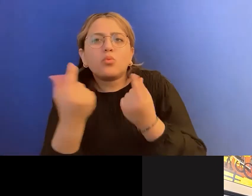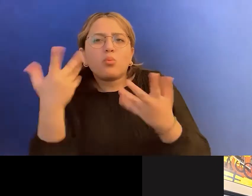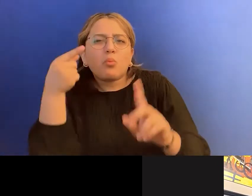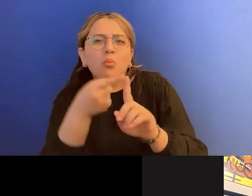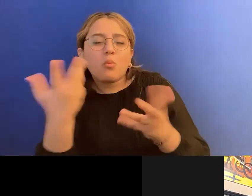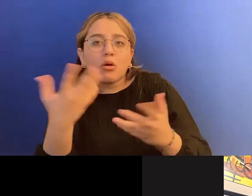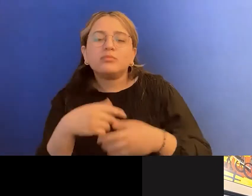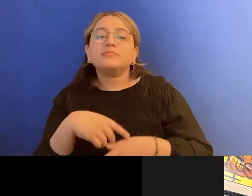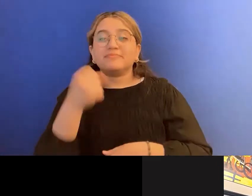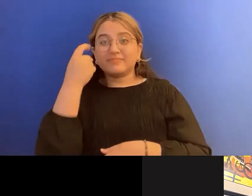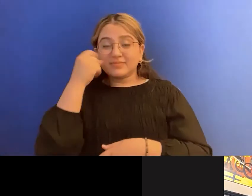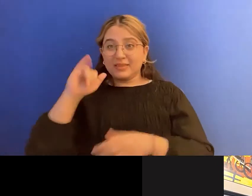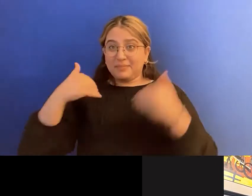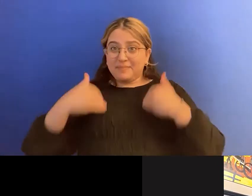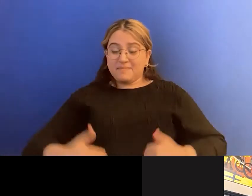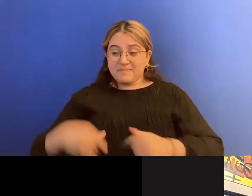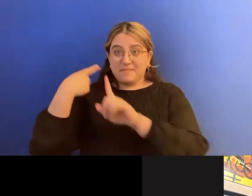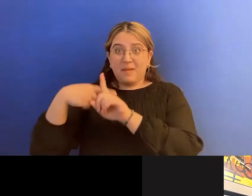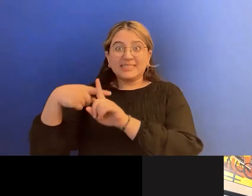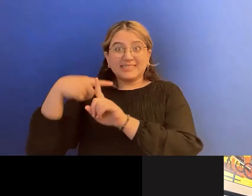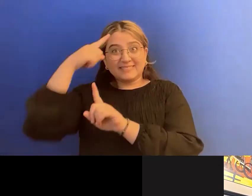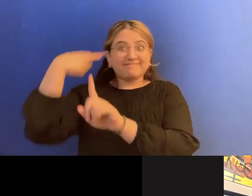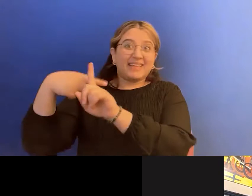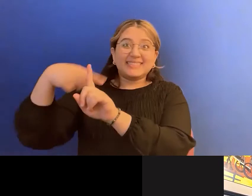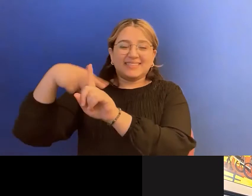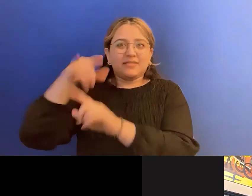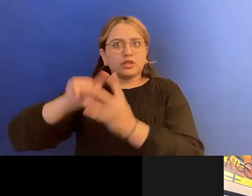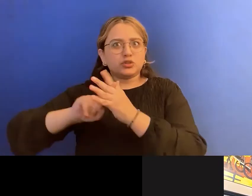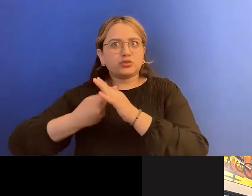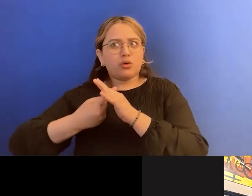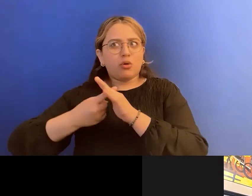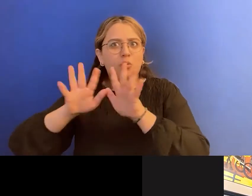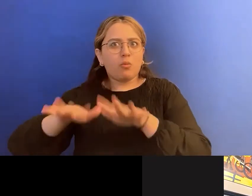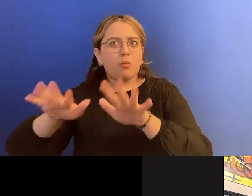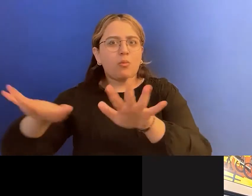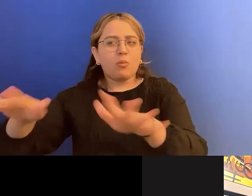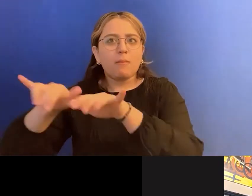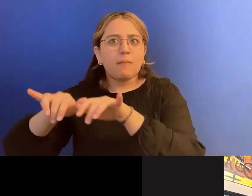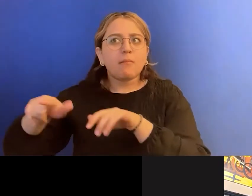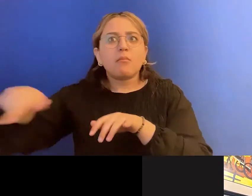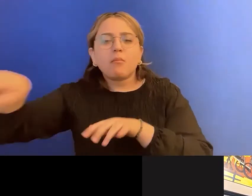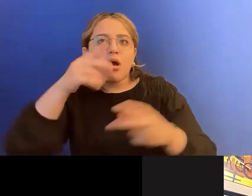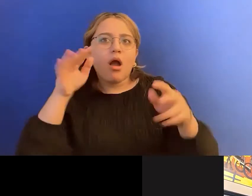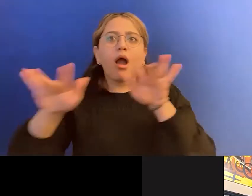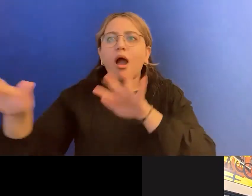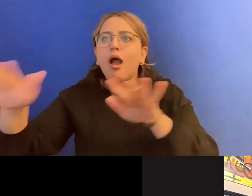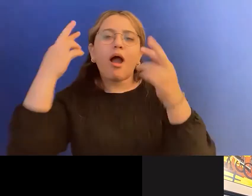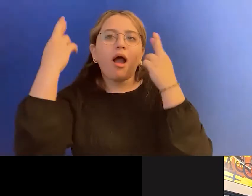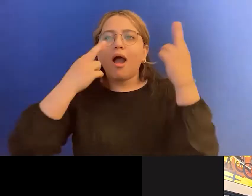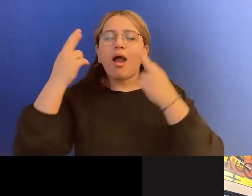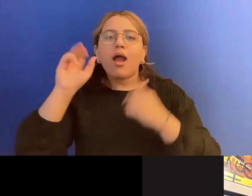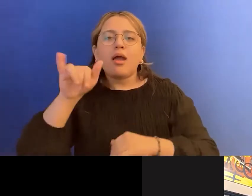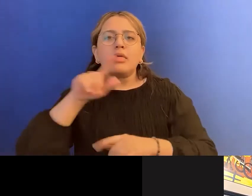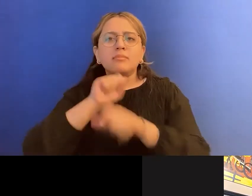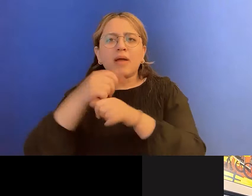positivity began to trend, then, um, came a very mixed bag of like people who were